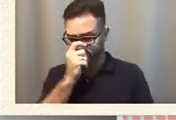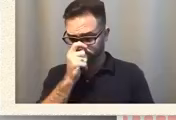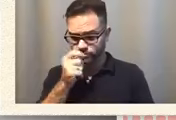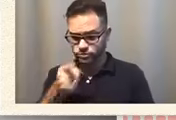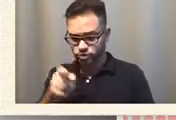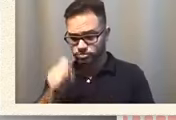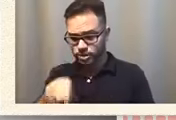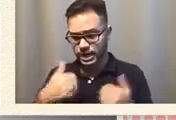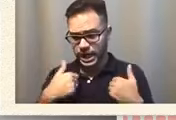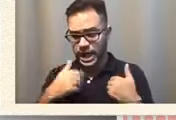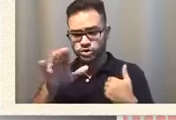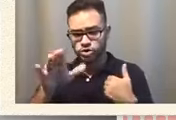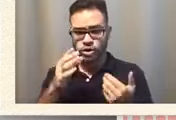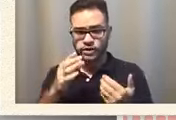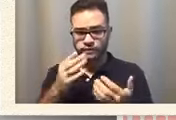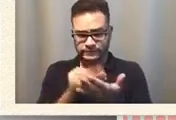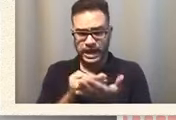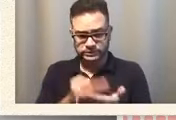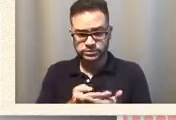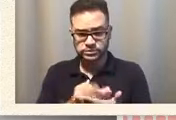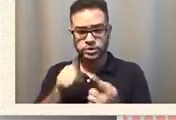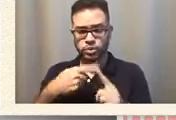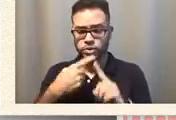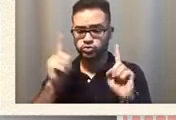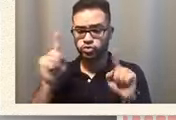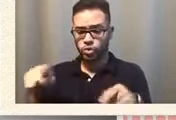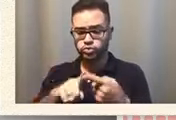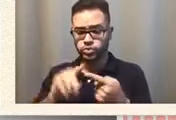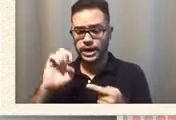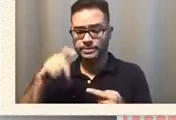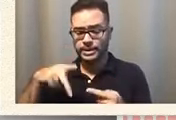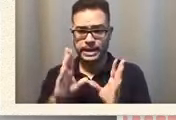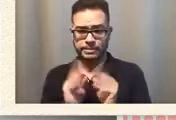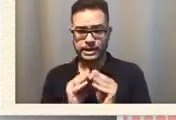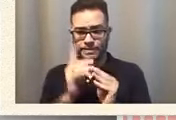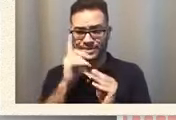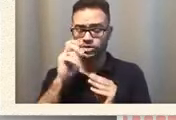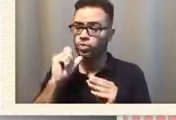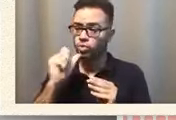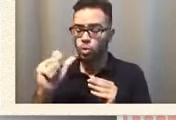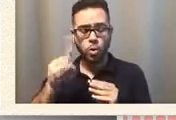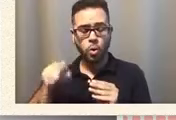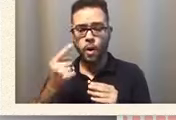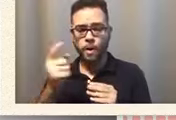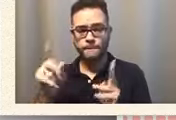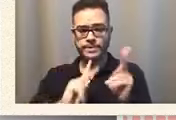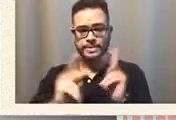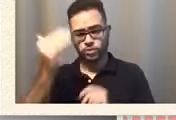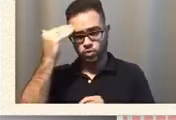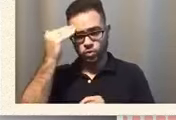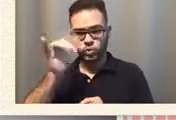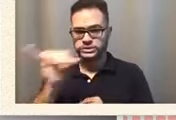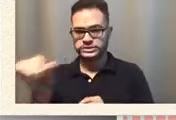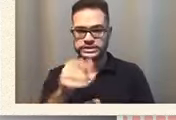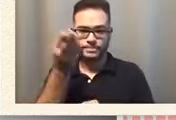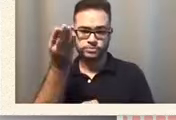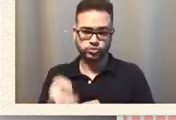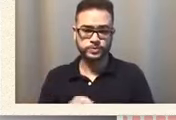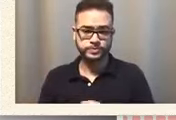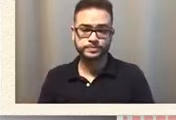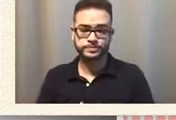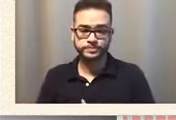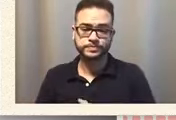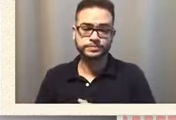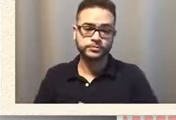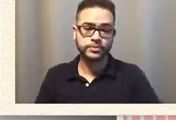to your iep meeting because nobody knows your kid like you so you know unless you